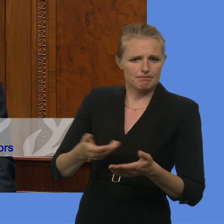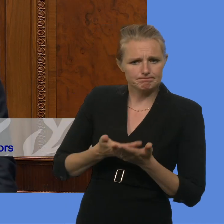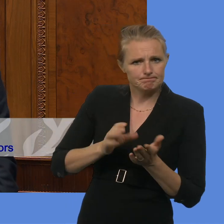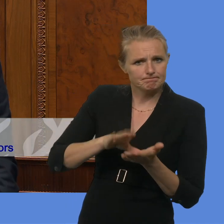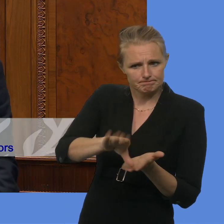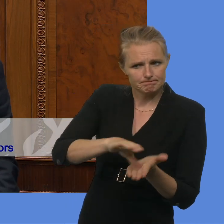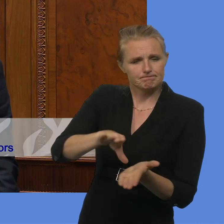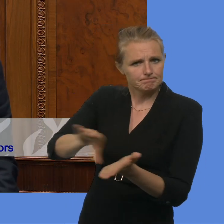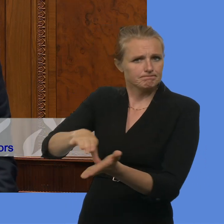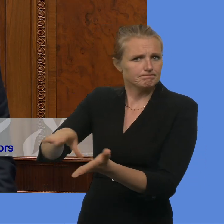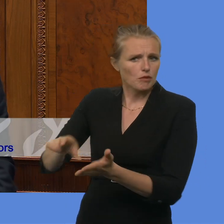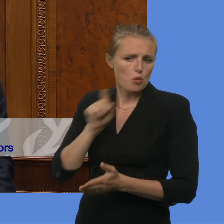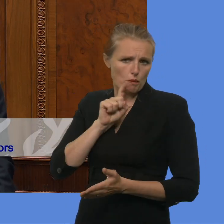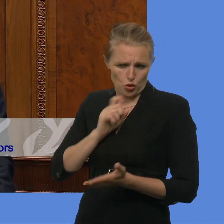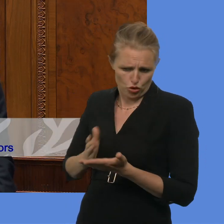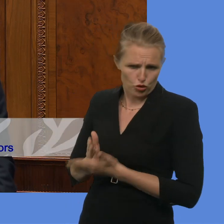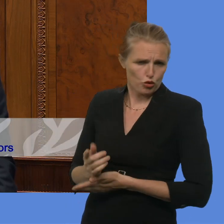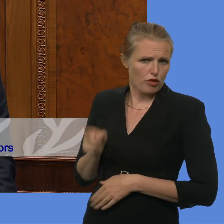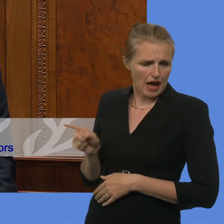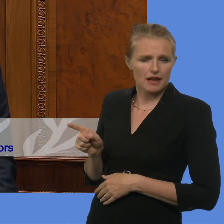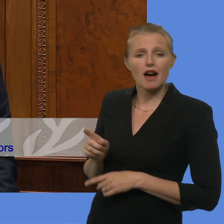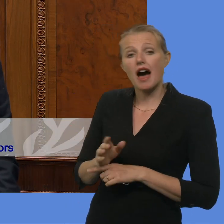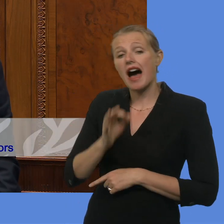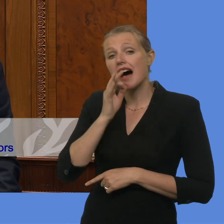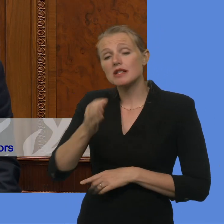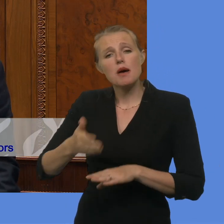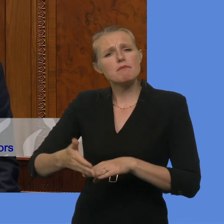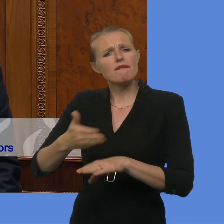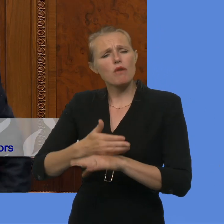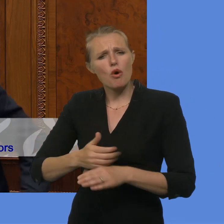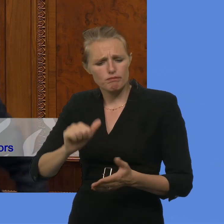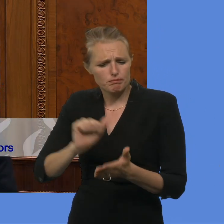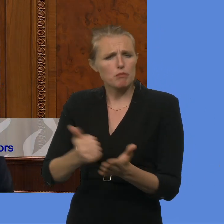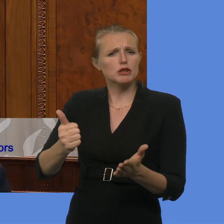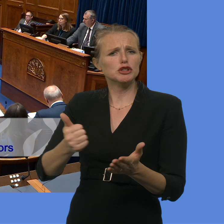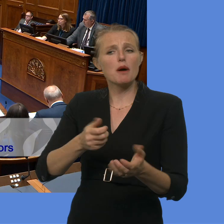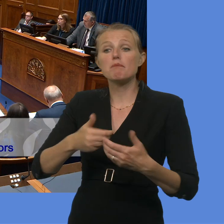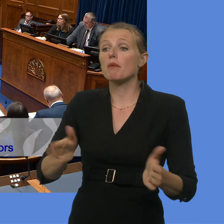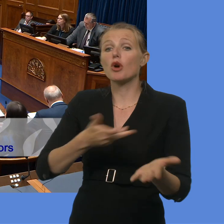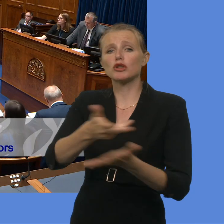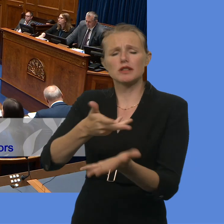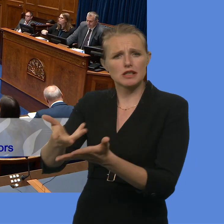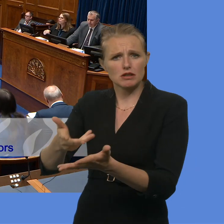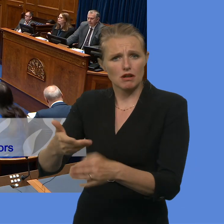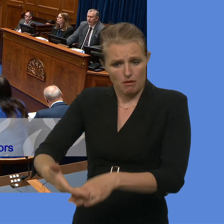engage with key groups in advance of the publication of the public consultation. Minister?